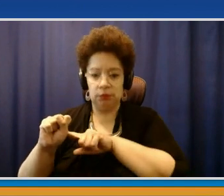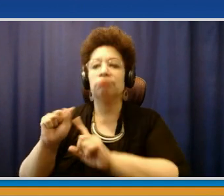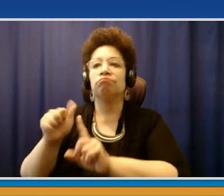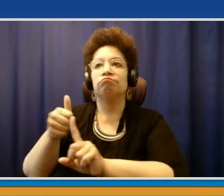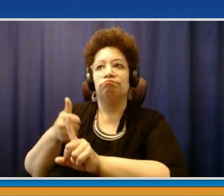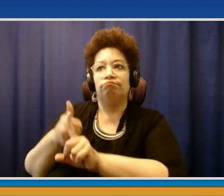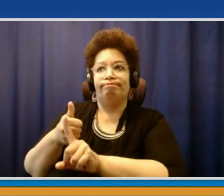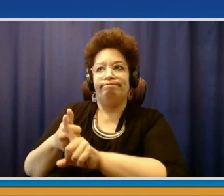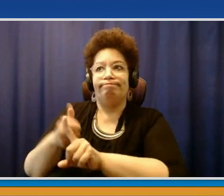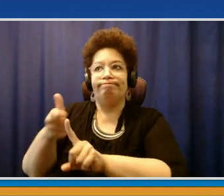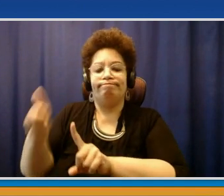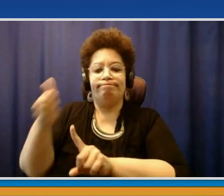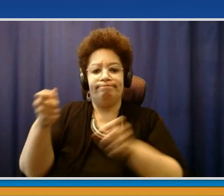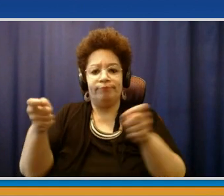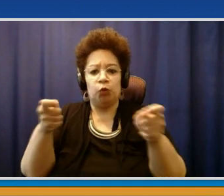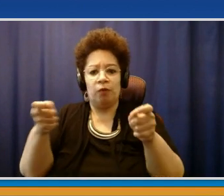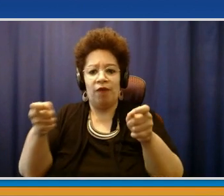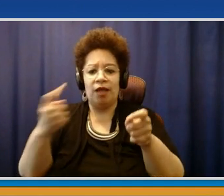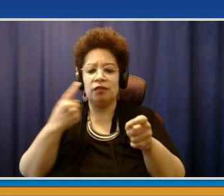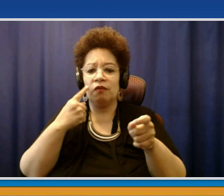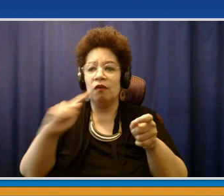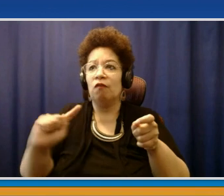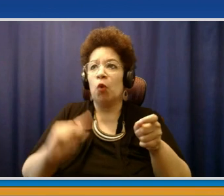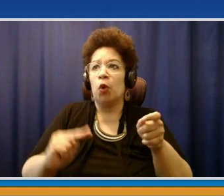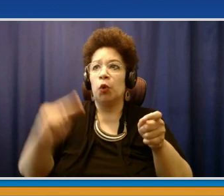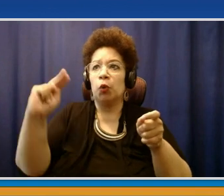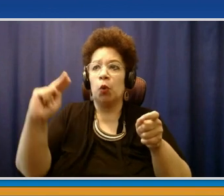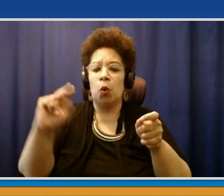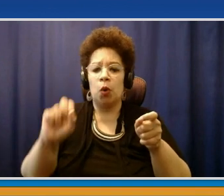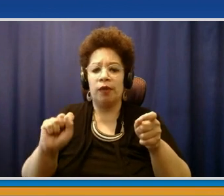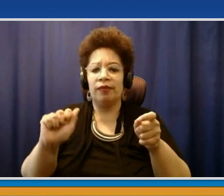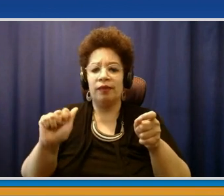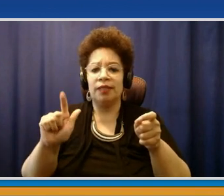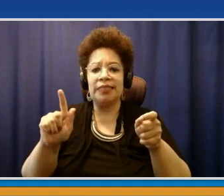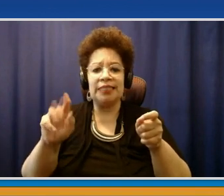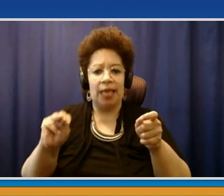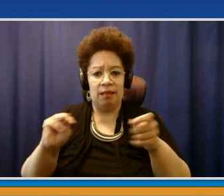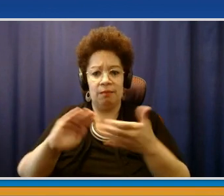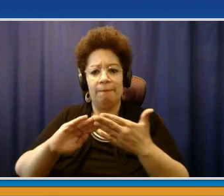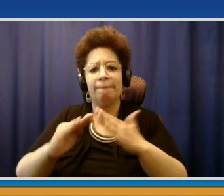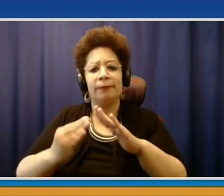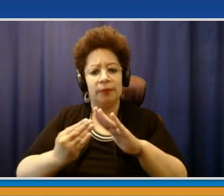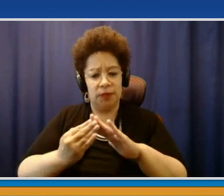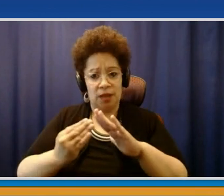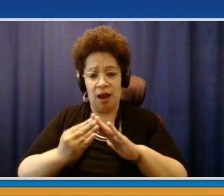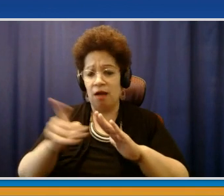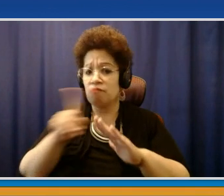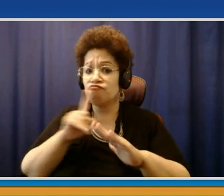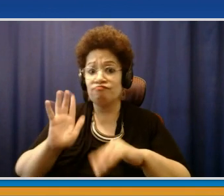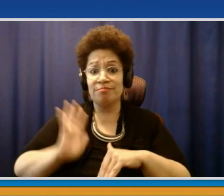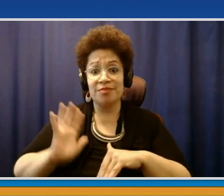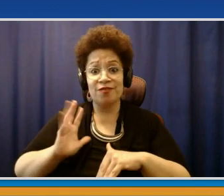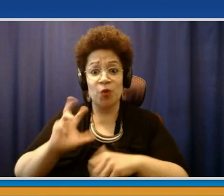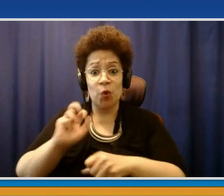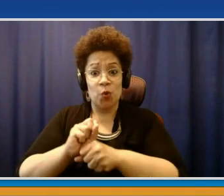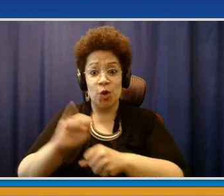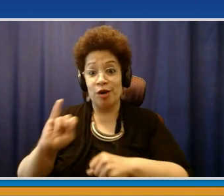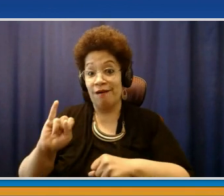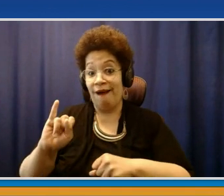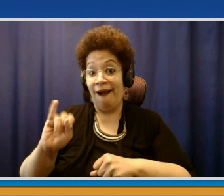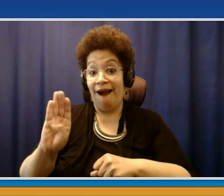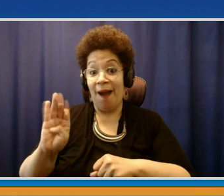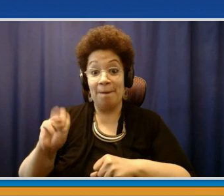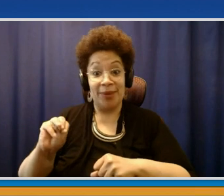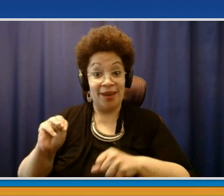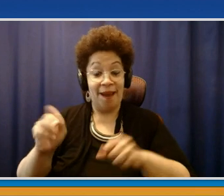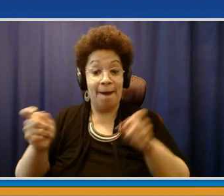IBM. And in addition to that, he has really done an outstanding job. And this shows that here in Westchester County, there's